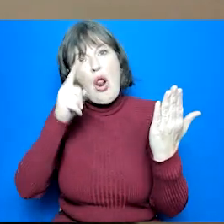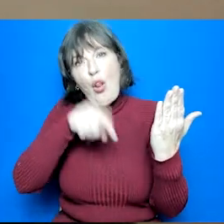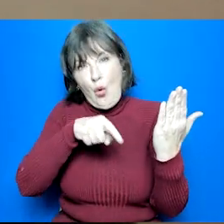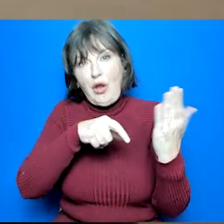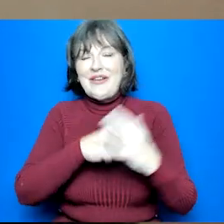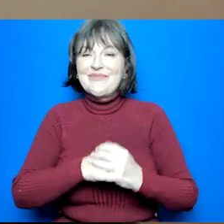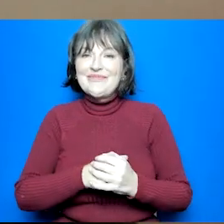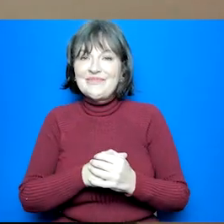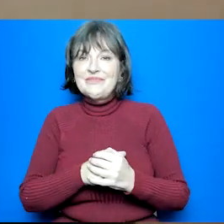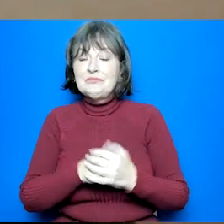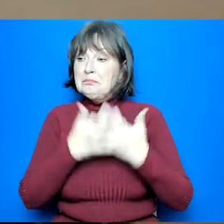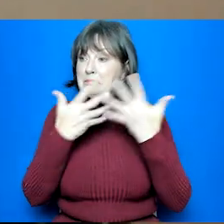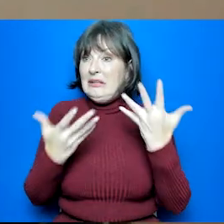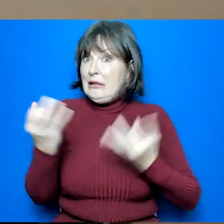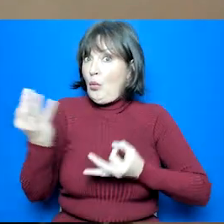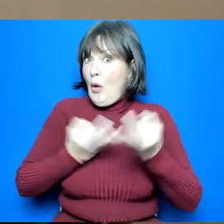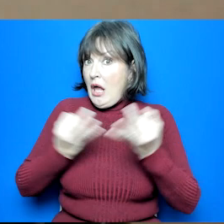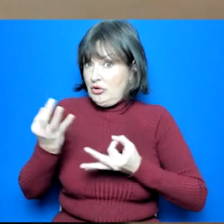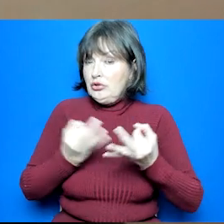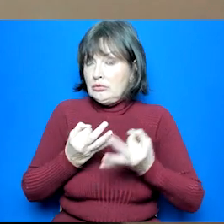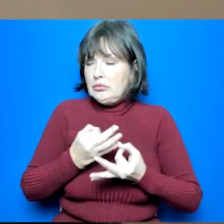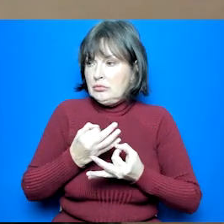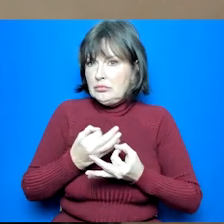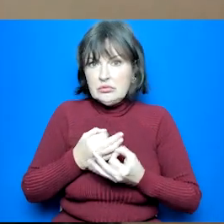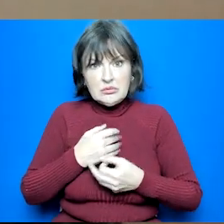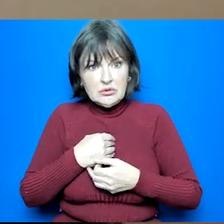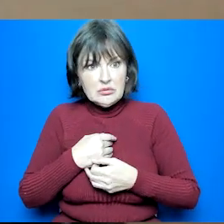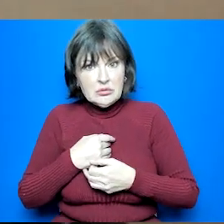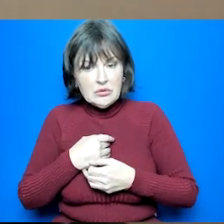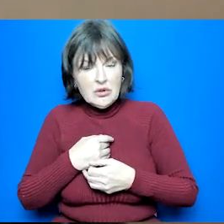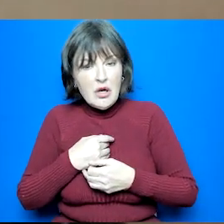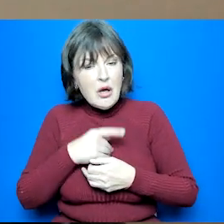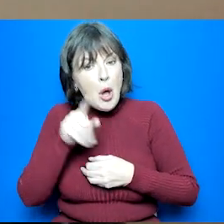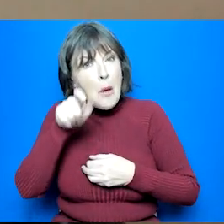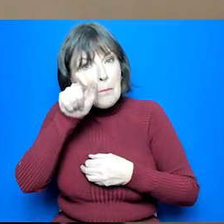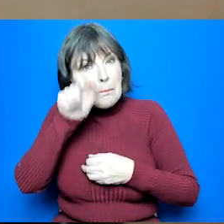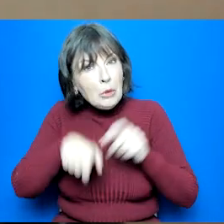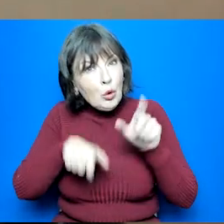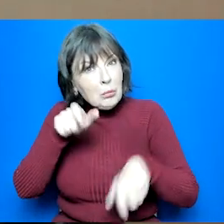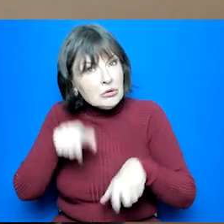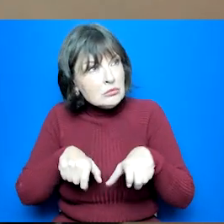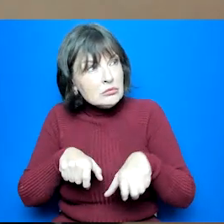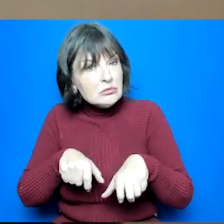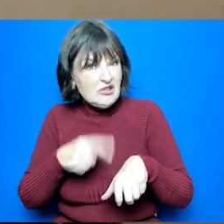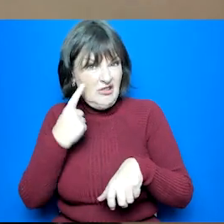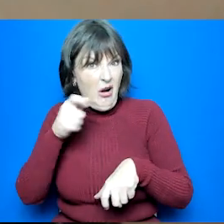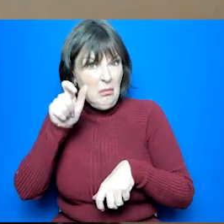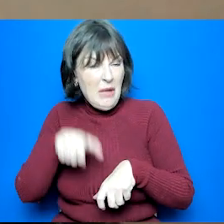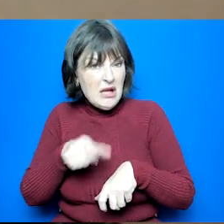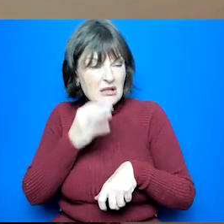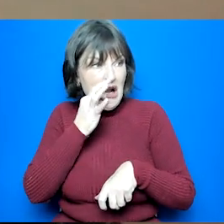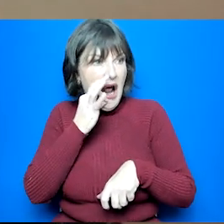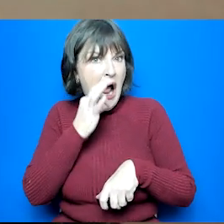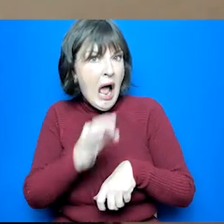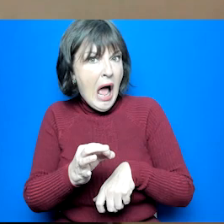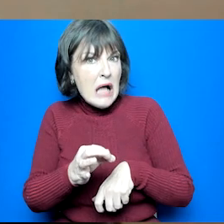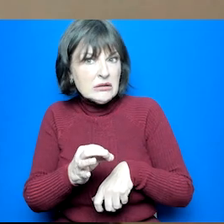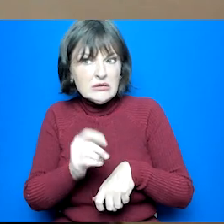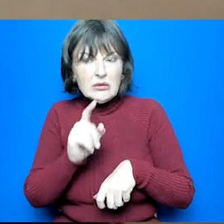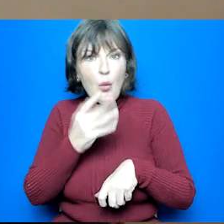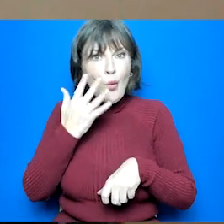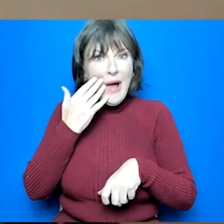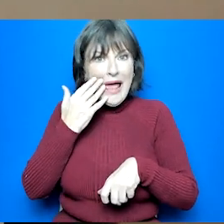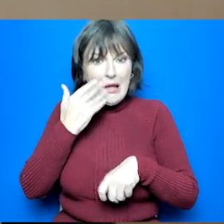We've had a few questions asking us when will pupils be asked to make option choice decisions, what will the column choices